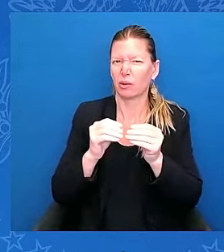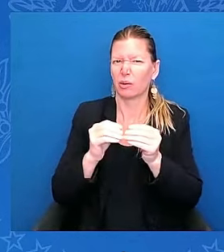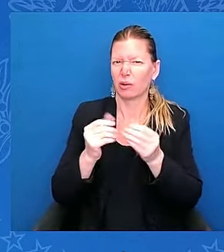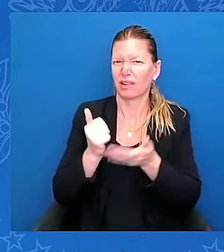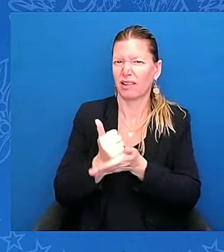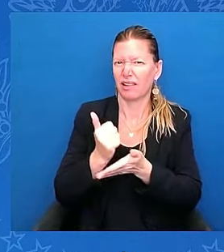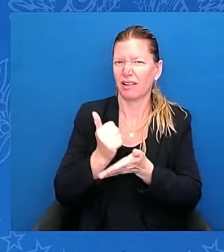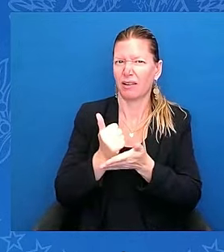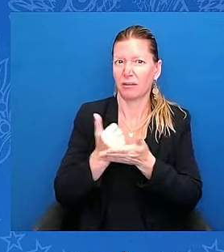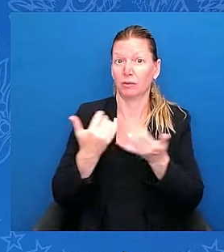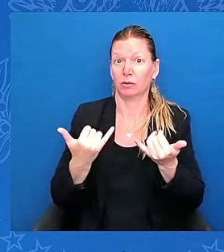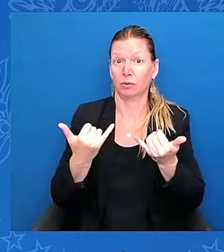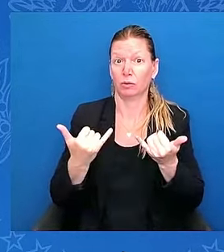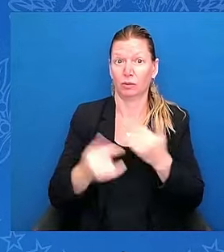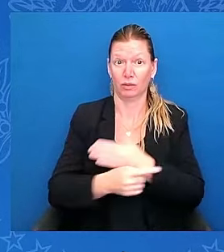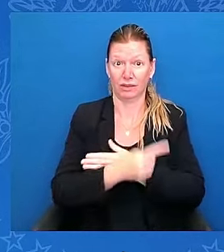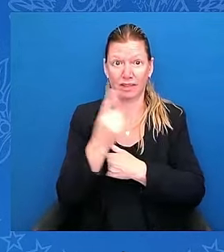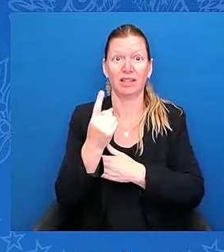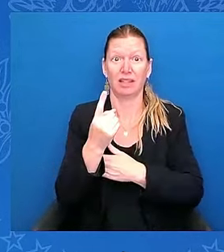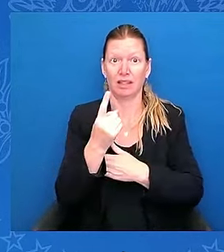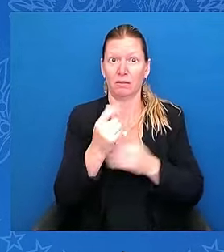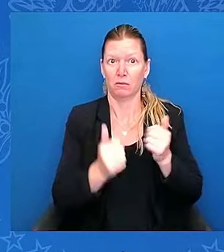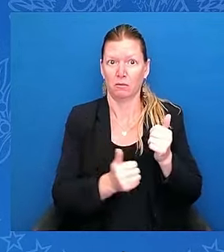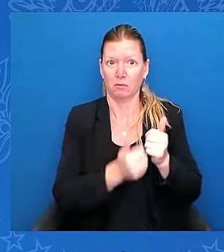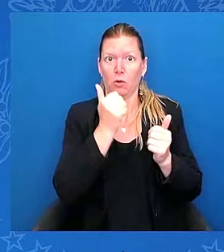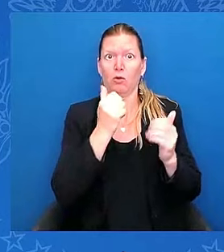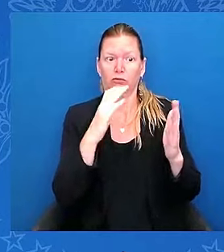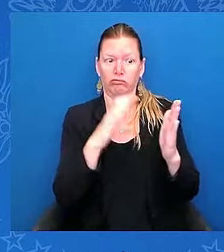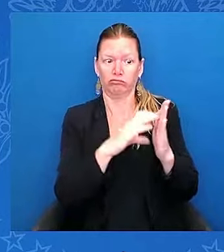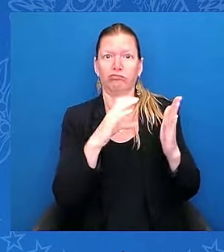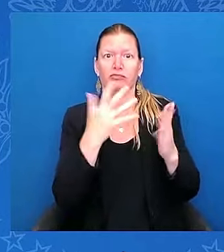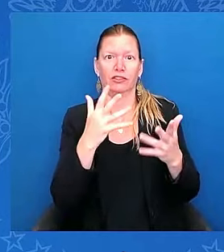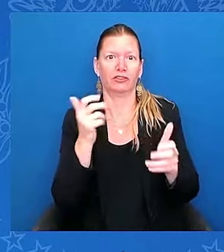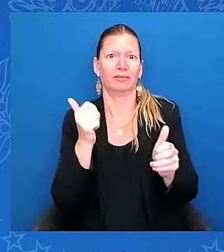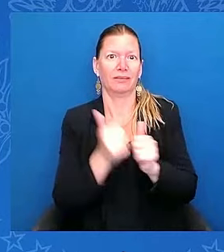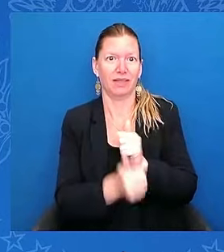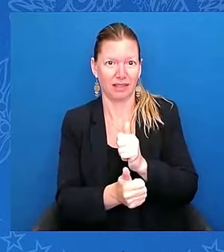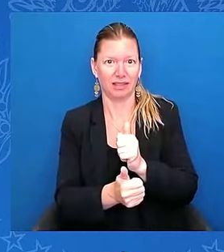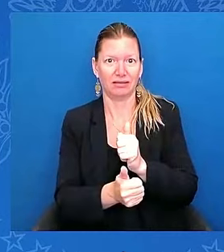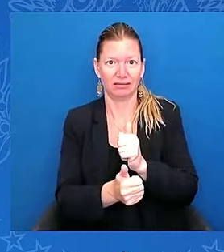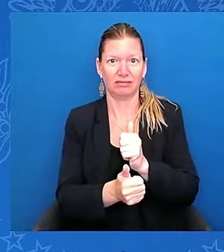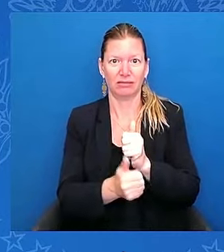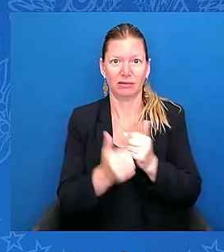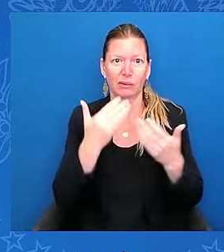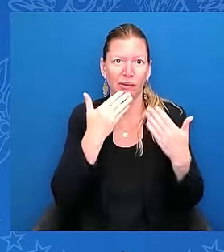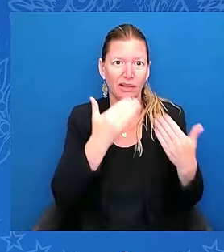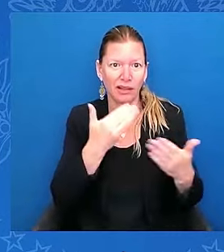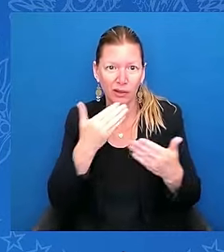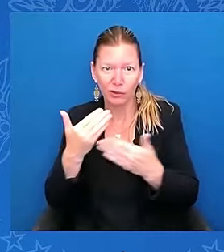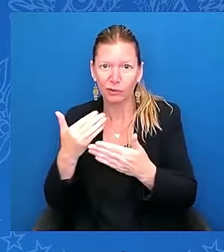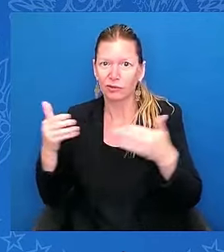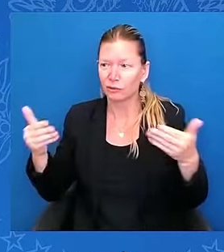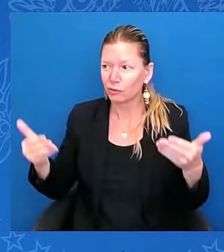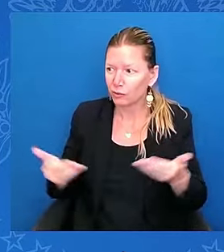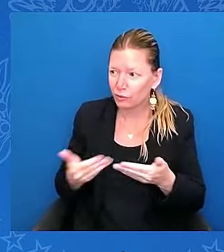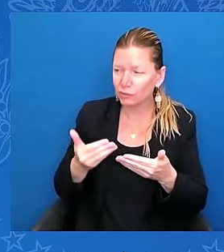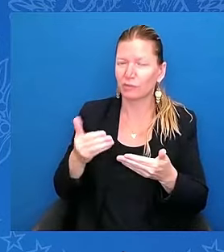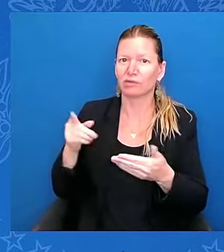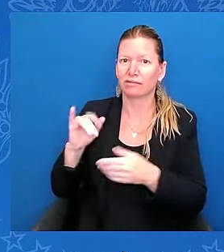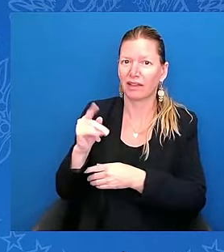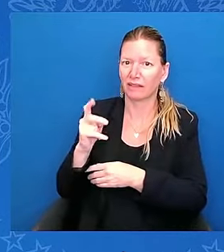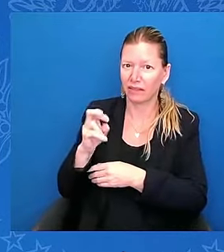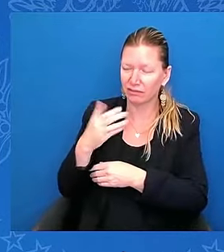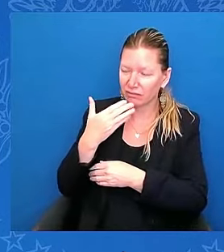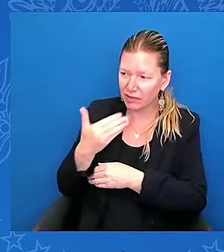for sharing your family story. You know, I've often said, doctors — we've been a significant consumer of healthcare in my family.